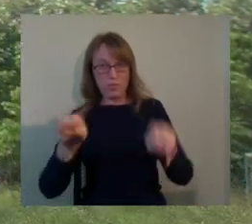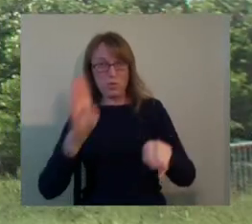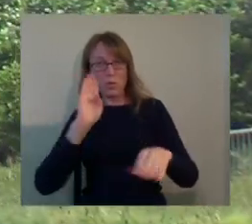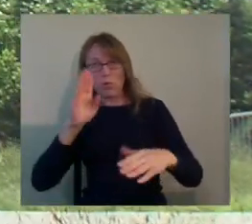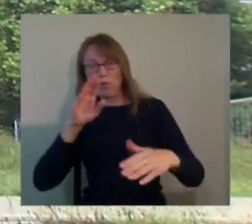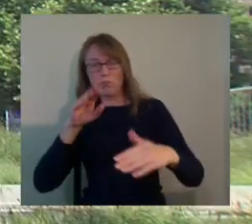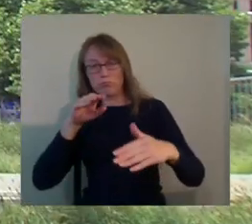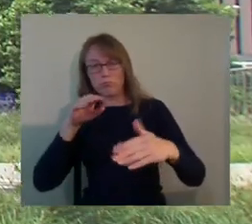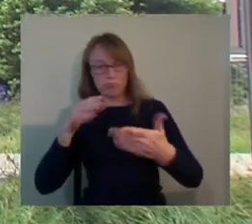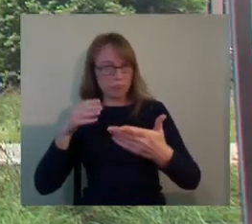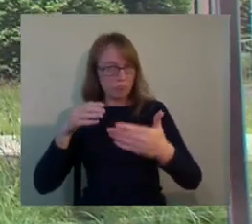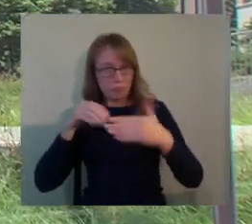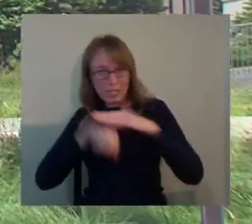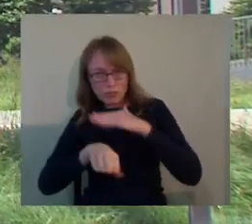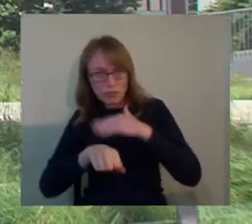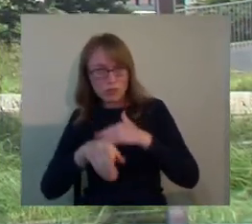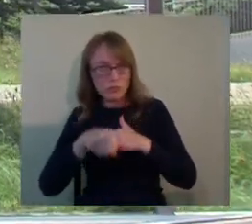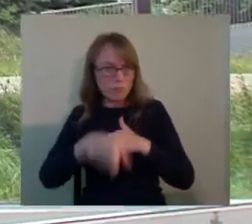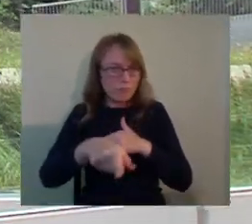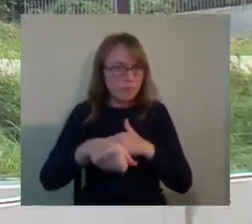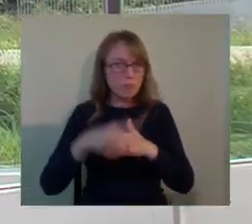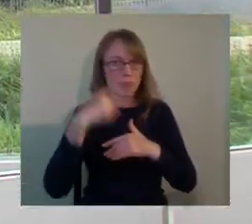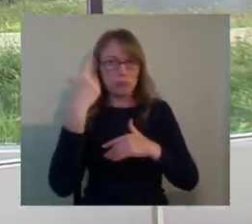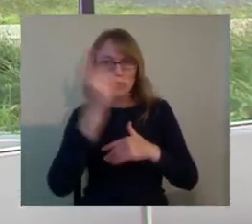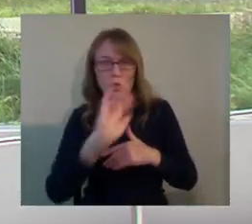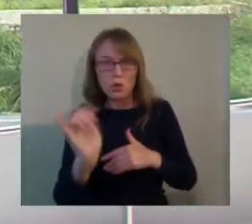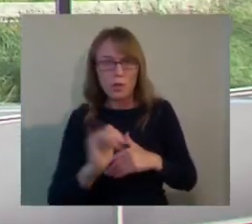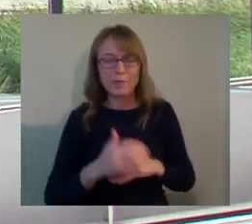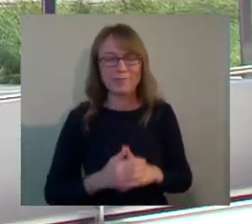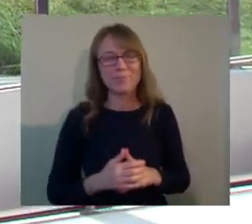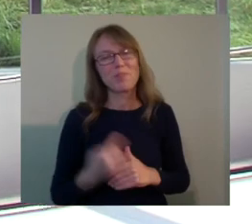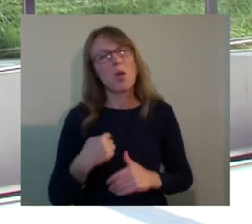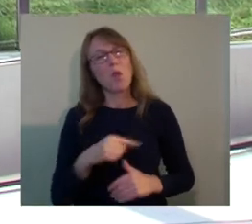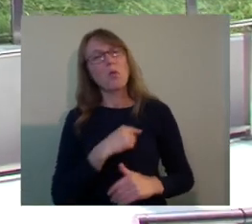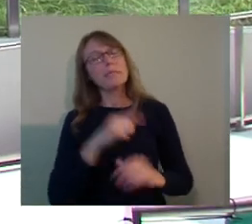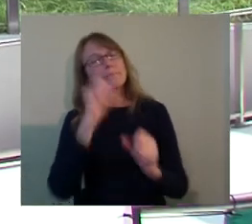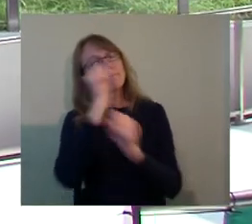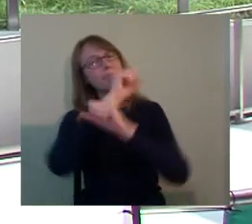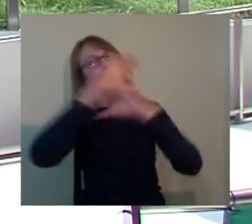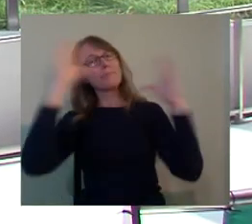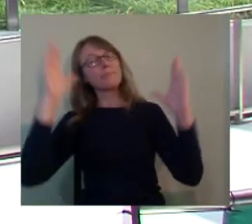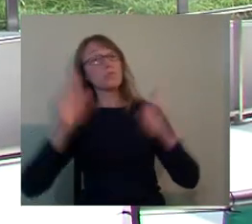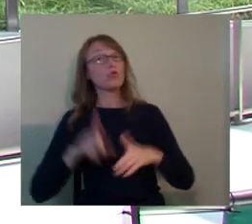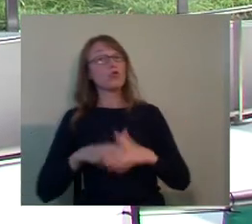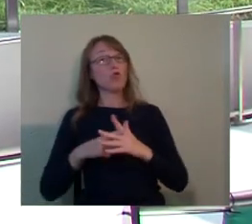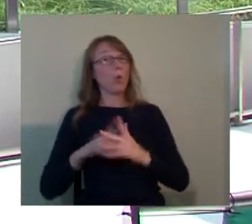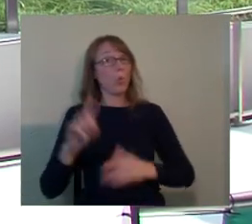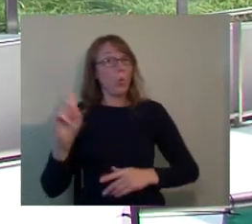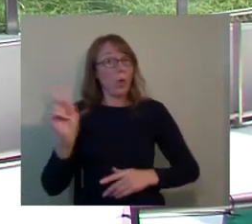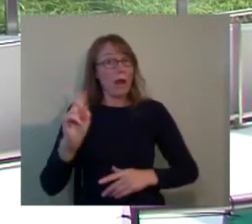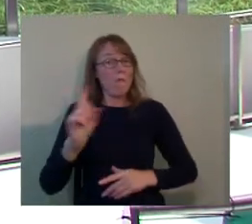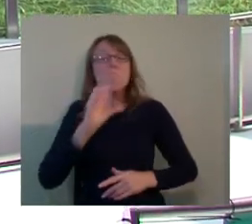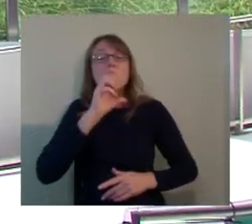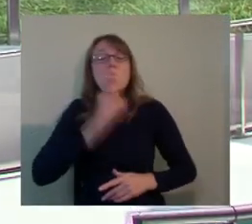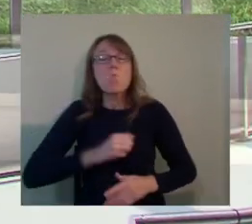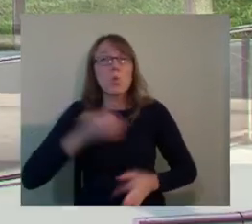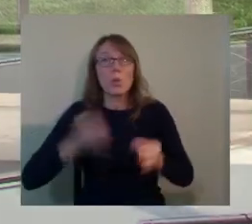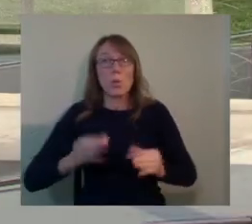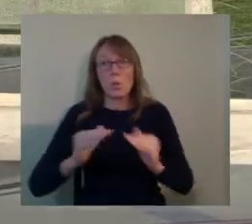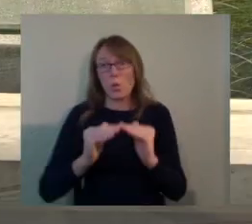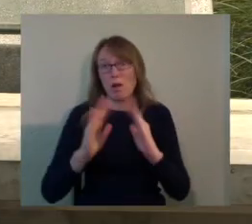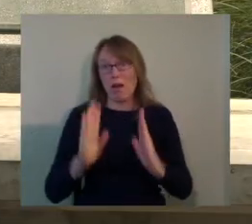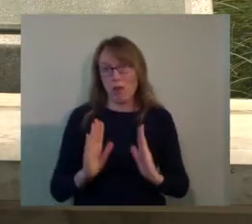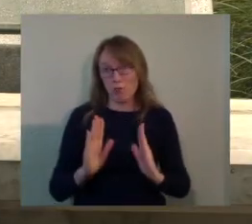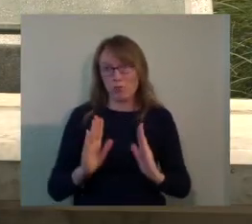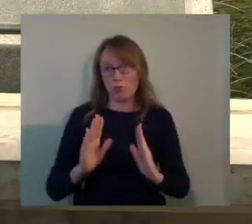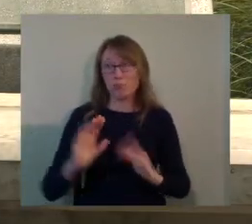museum starts up a hill at an old courthouse, which is part of the property, and then it goes down this hill